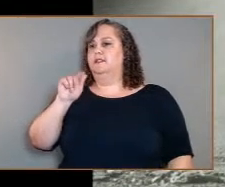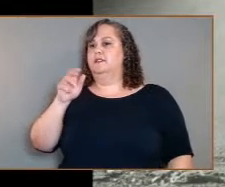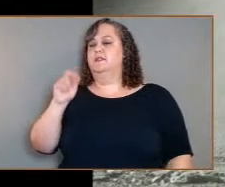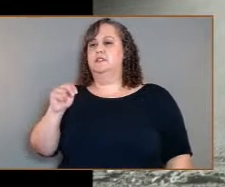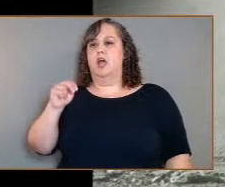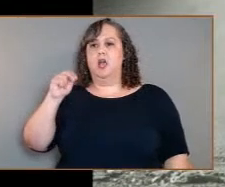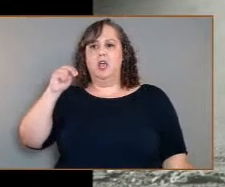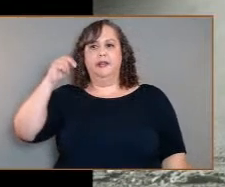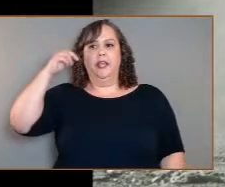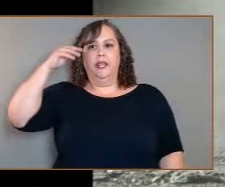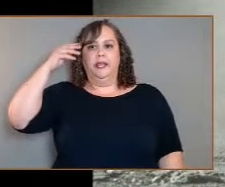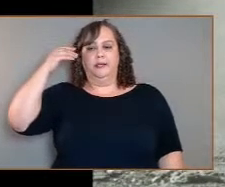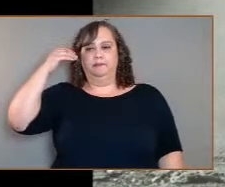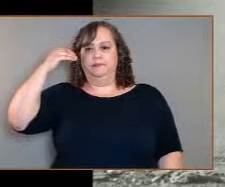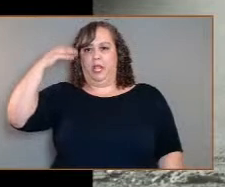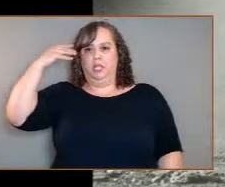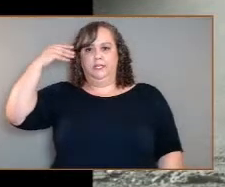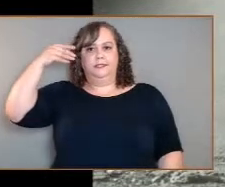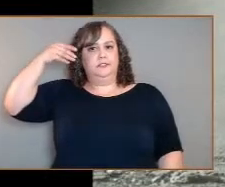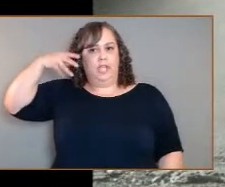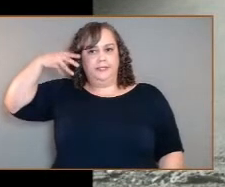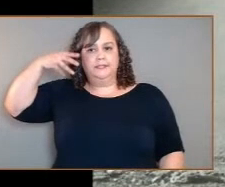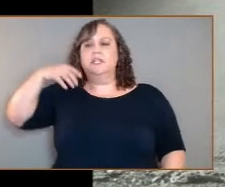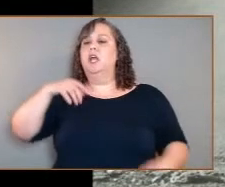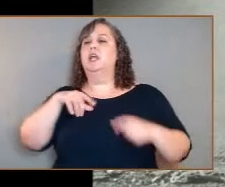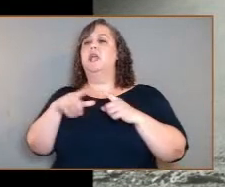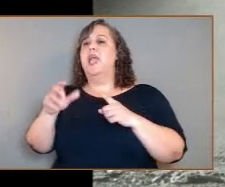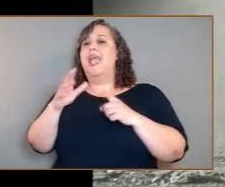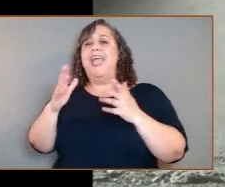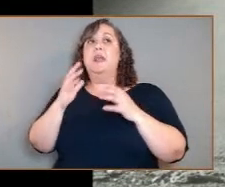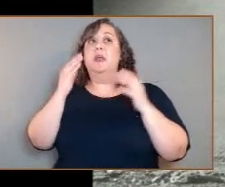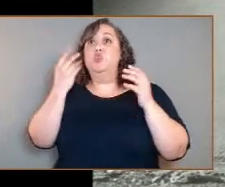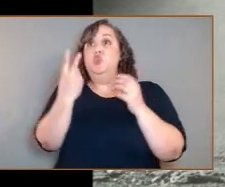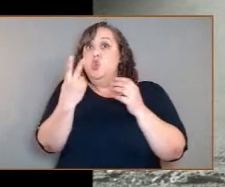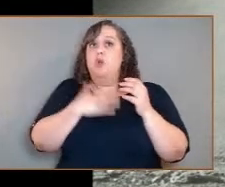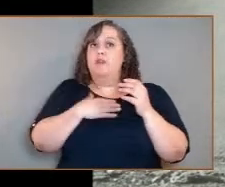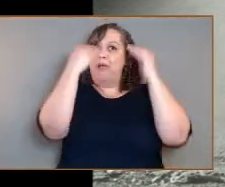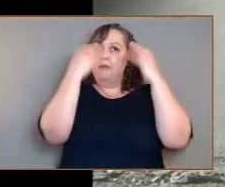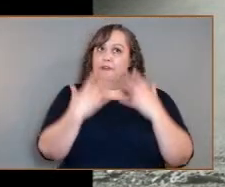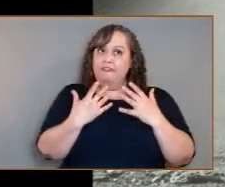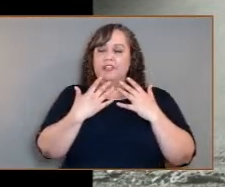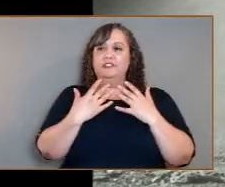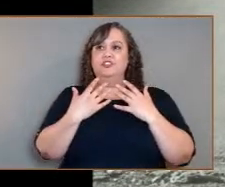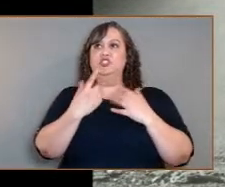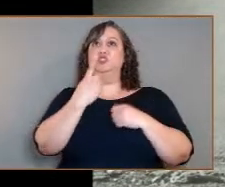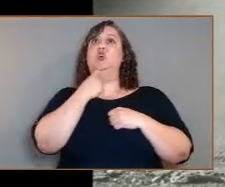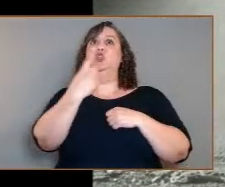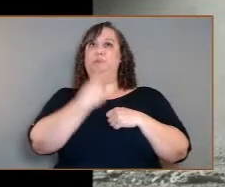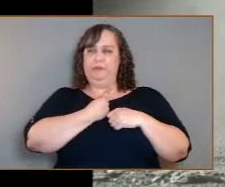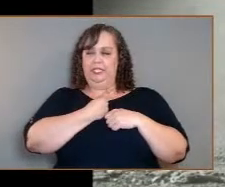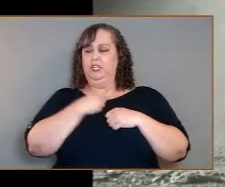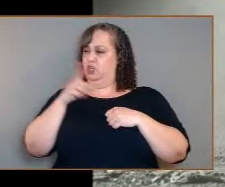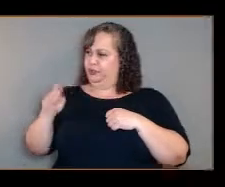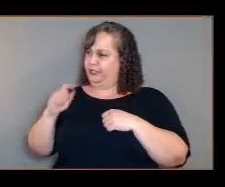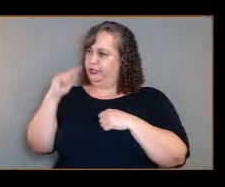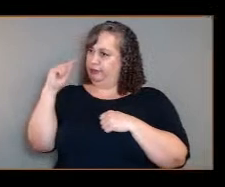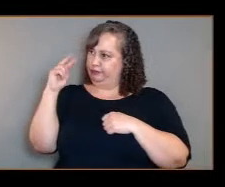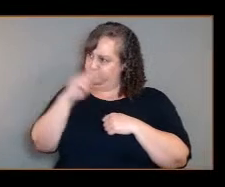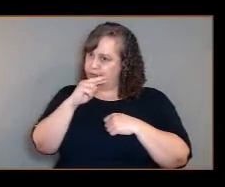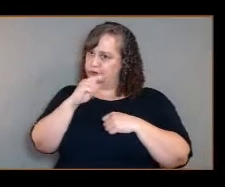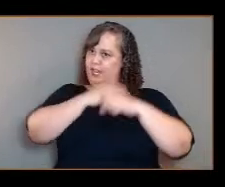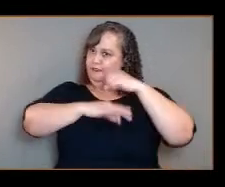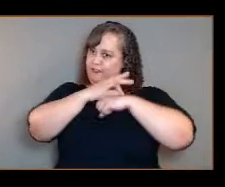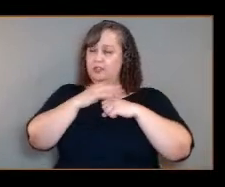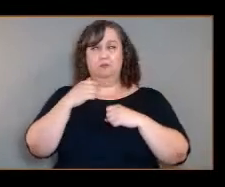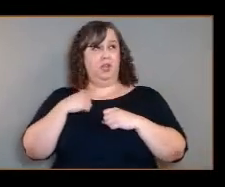my advisors in college and grad school told me, you better look at Venus, Jim, even though I was funded by Mars. So I basically reconstructed my whole graduate